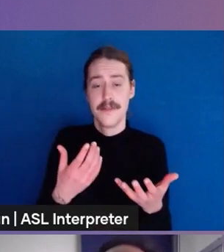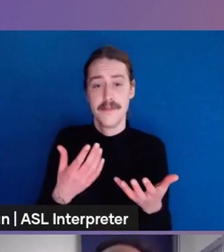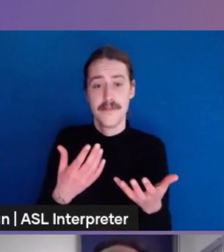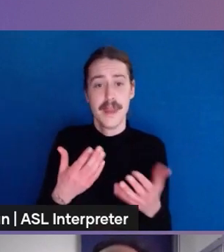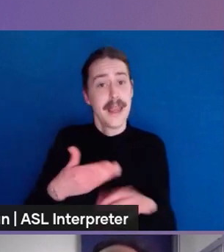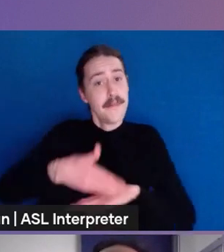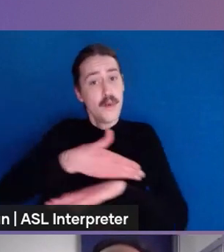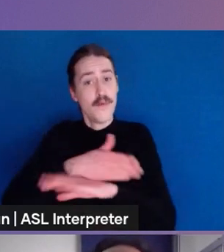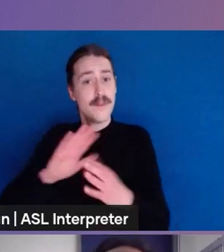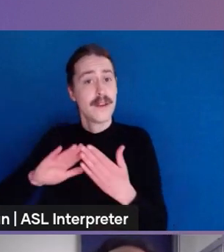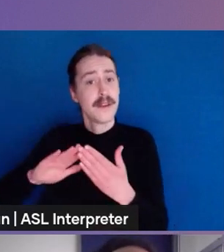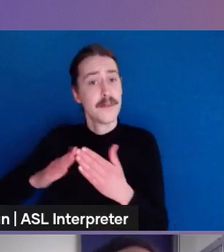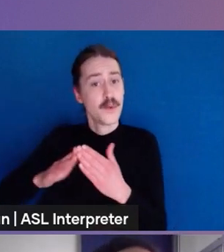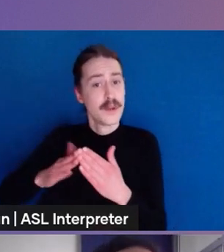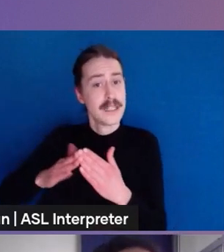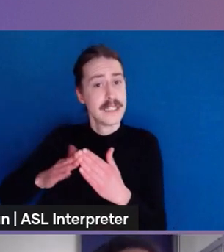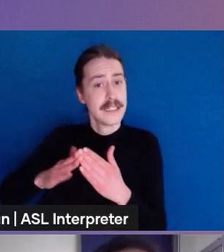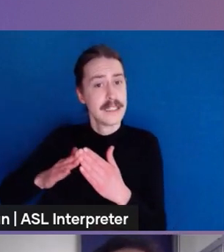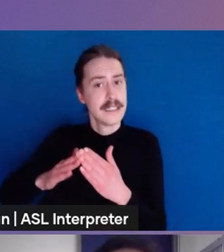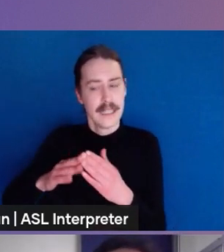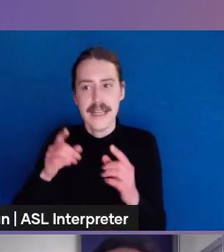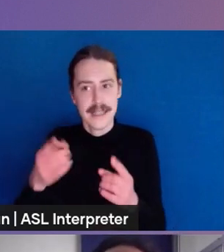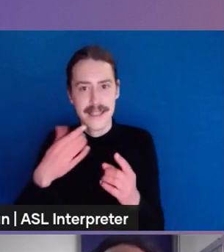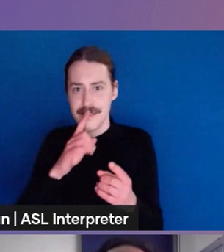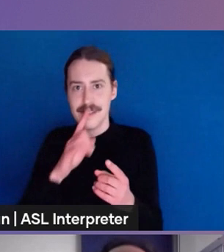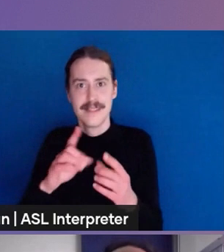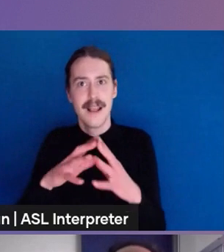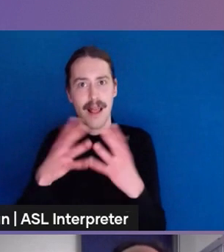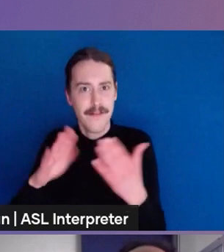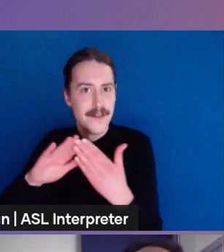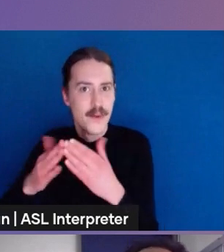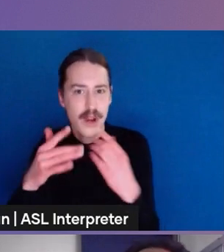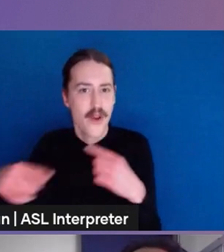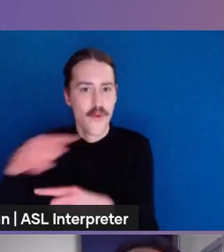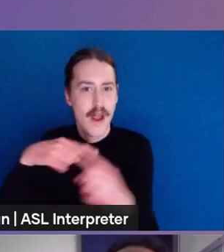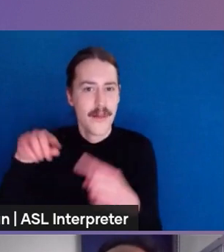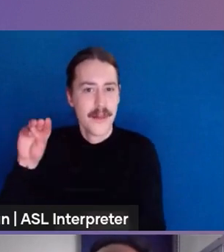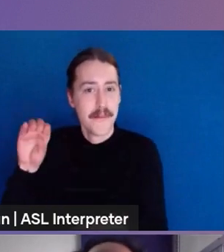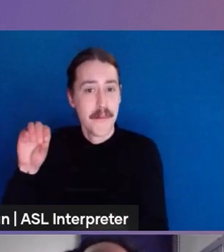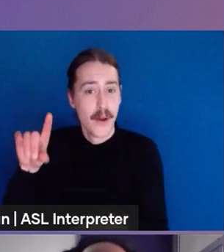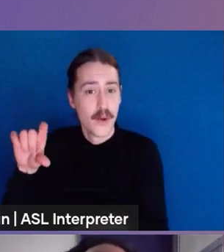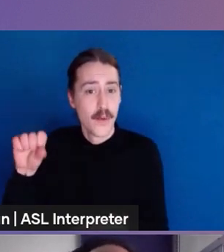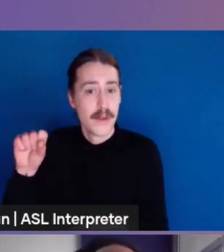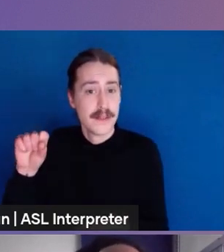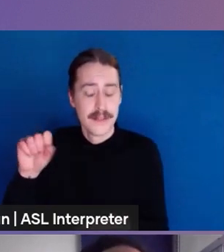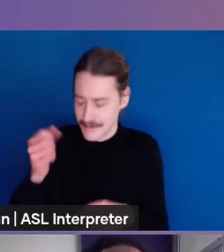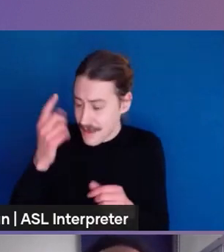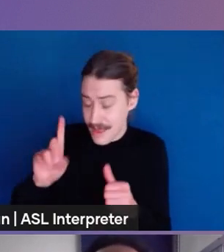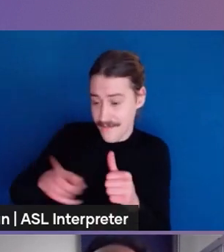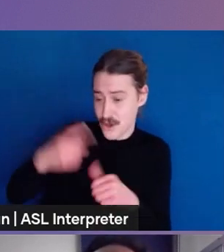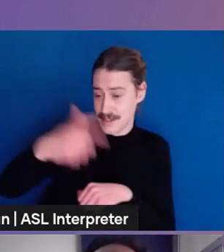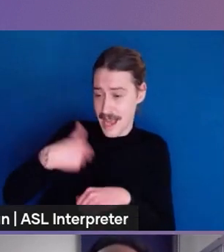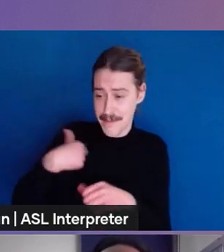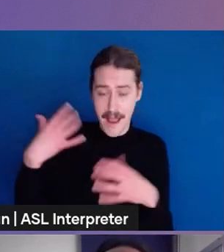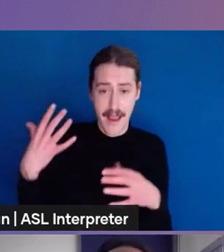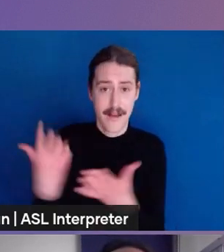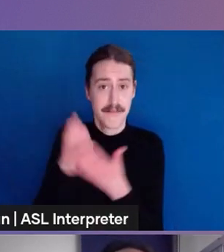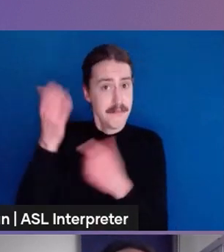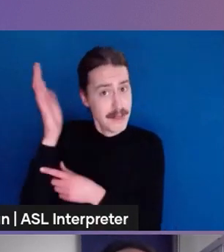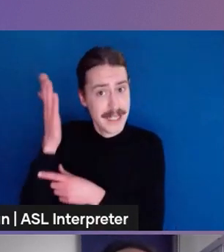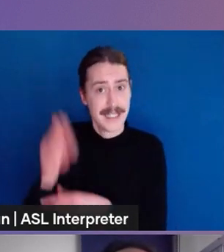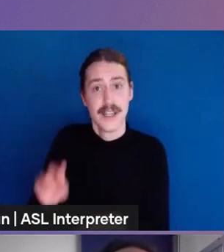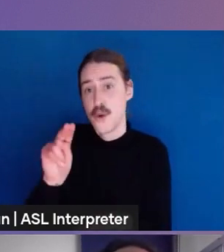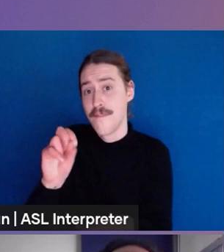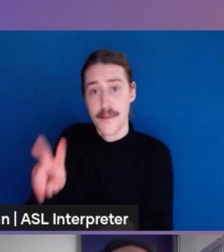community is strong around the disorganization of these modules the first time that i have done this presentation was november 2021 and the